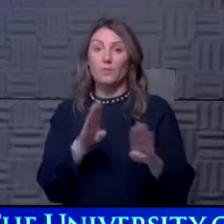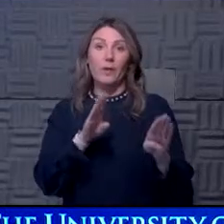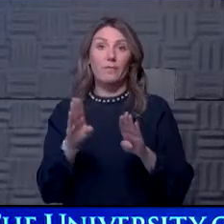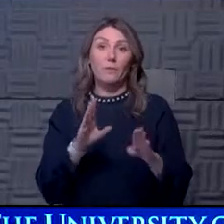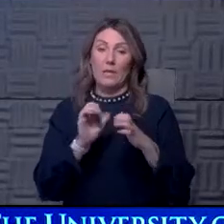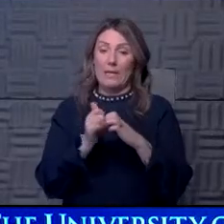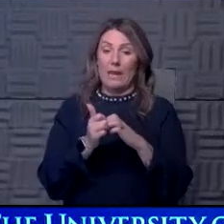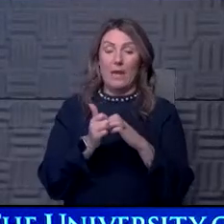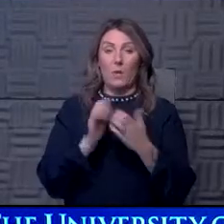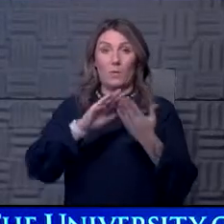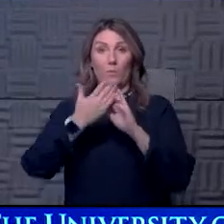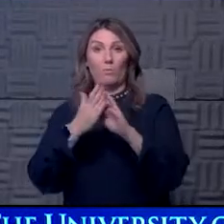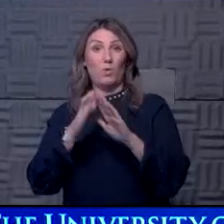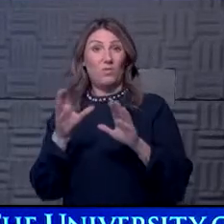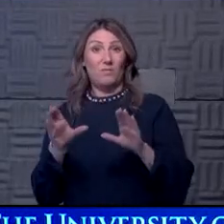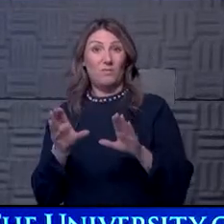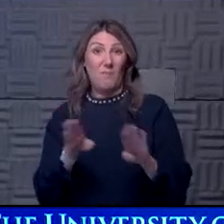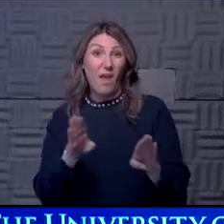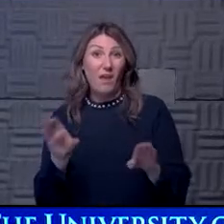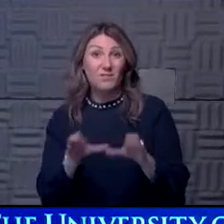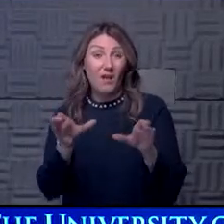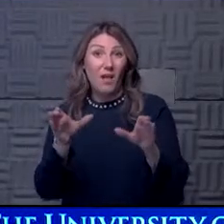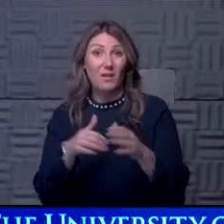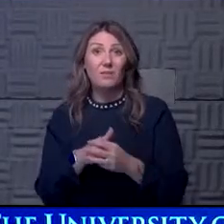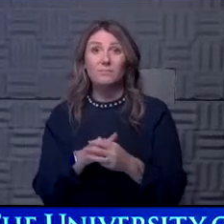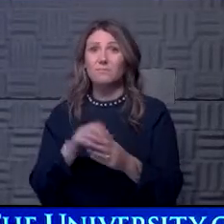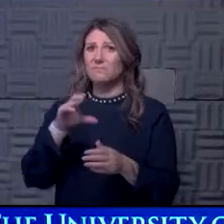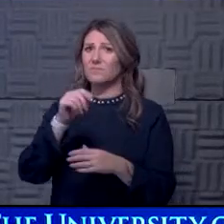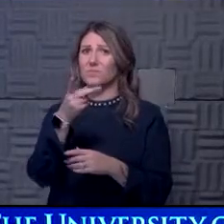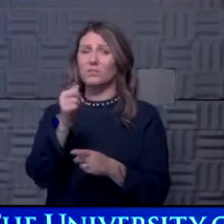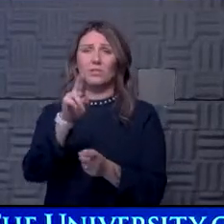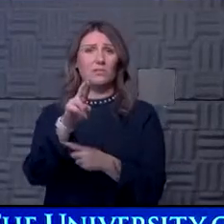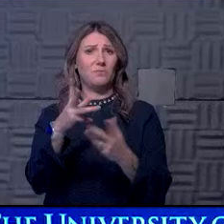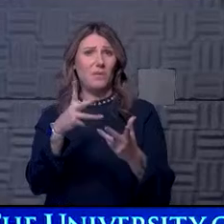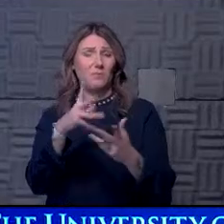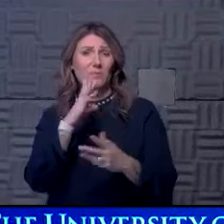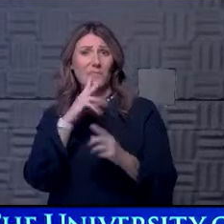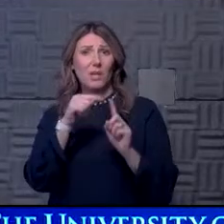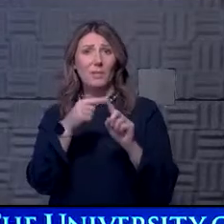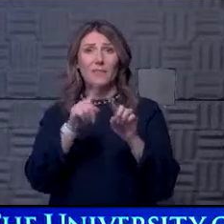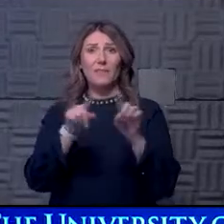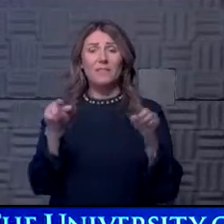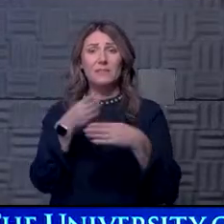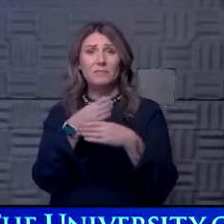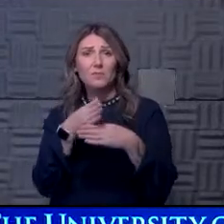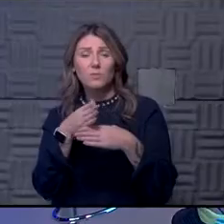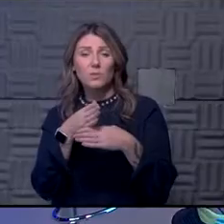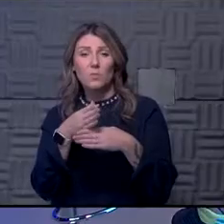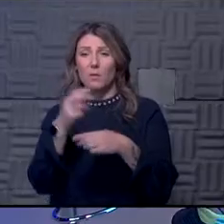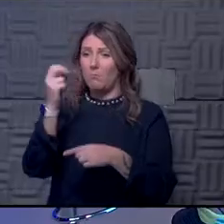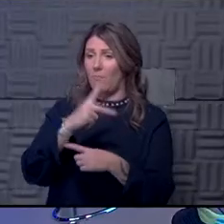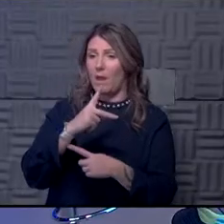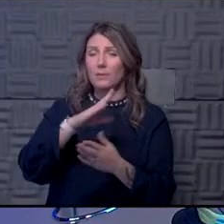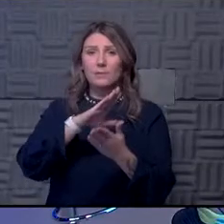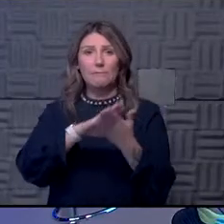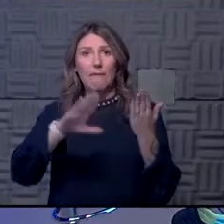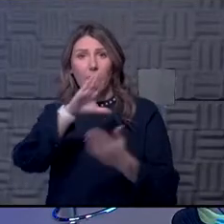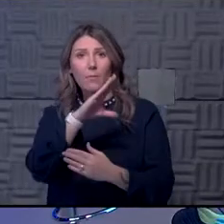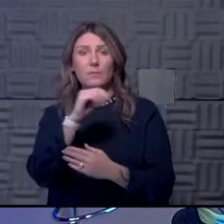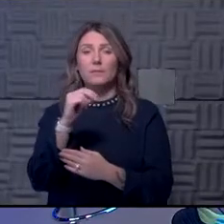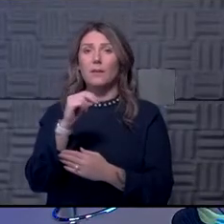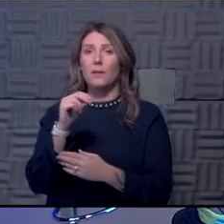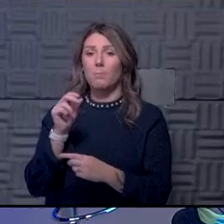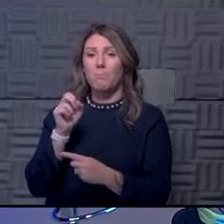how we act as a community. And, Chancellor, you might, uh, talk a little bit about the difference between return to campus. Um, and return